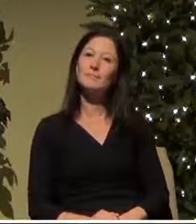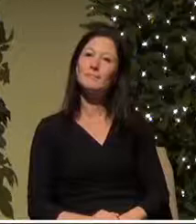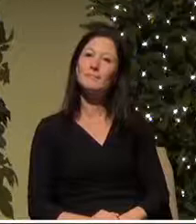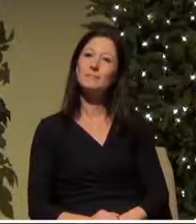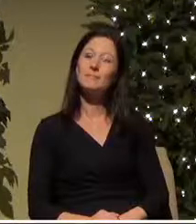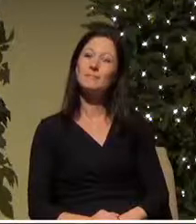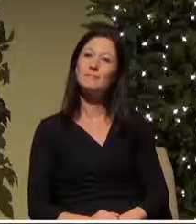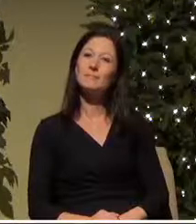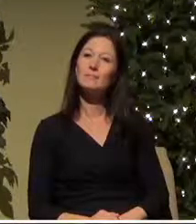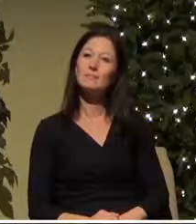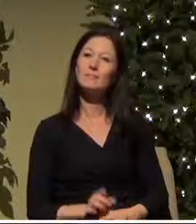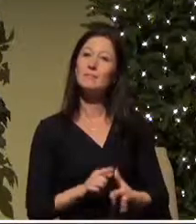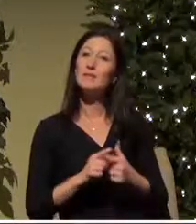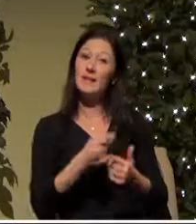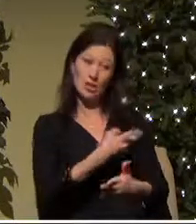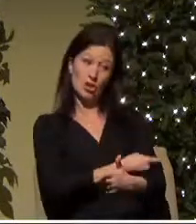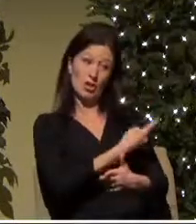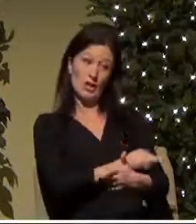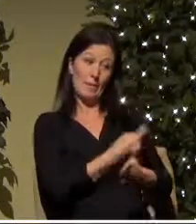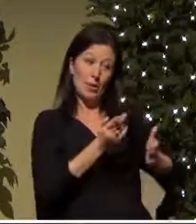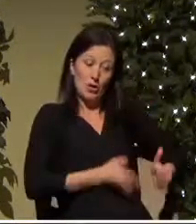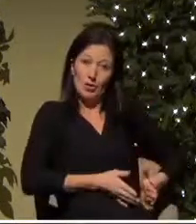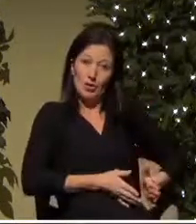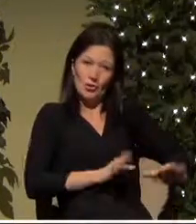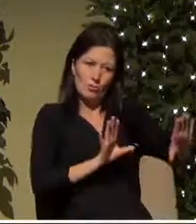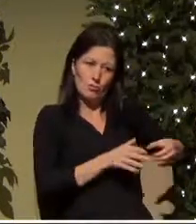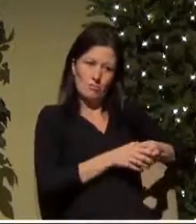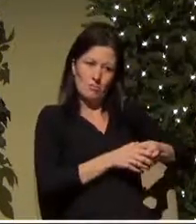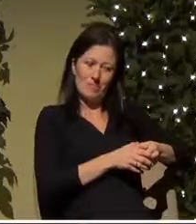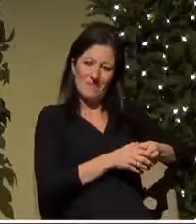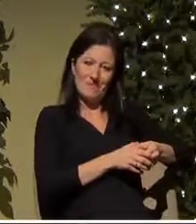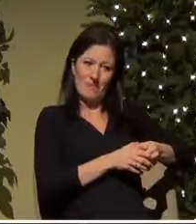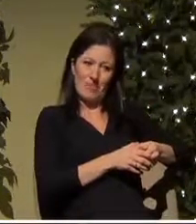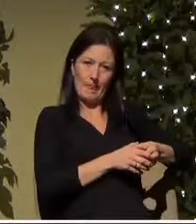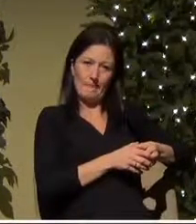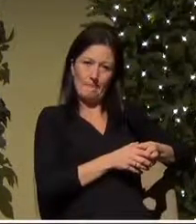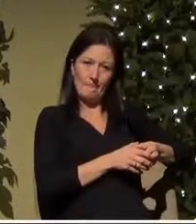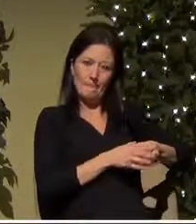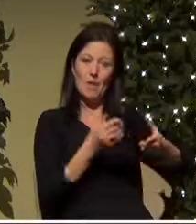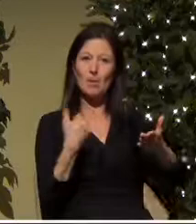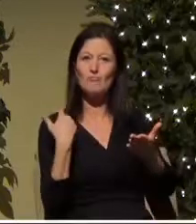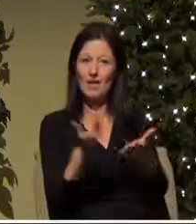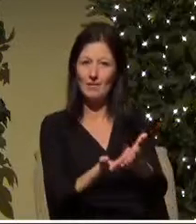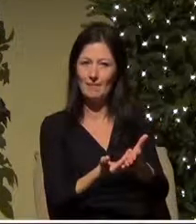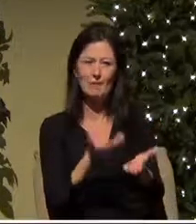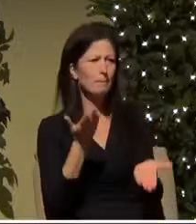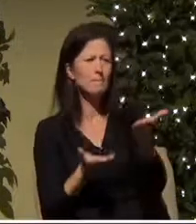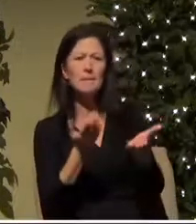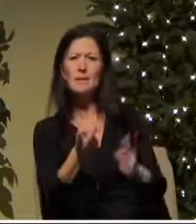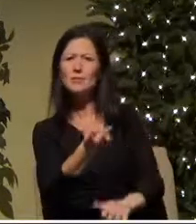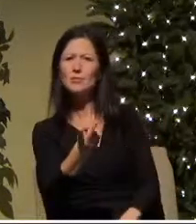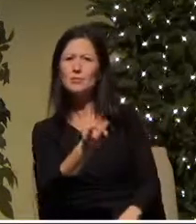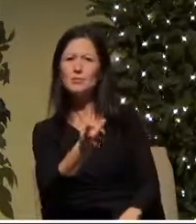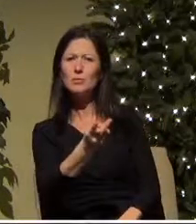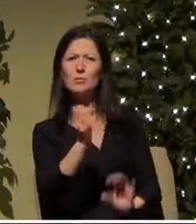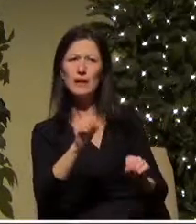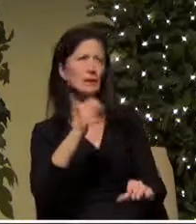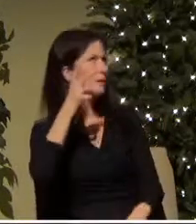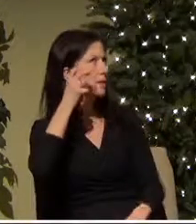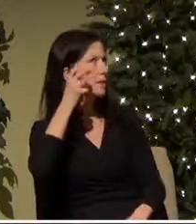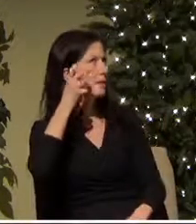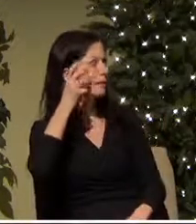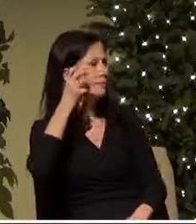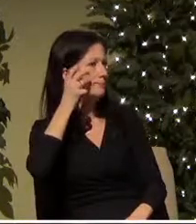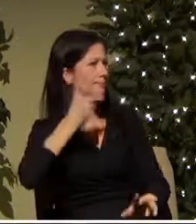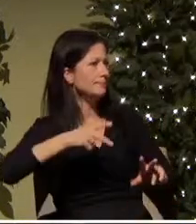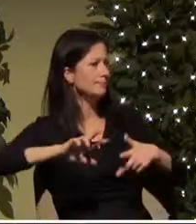and then the shepherds come and I wonder if Mary and Joseph could have heard the shepherds coming from a distance if they could